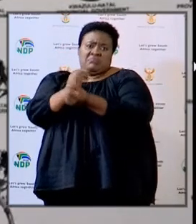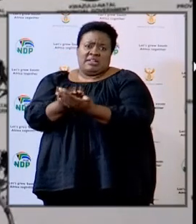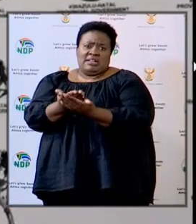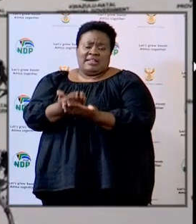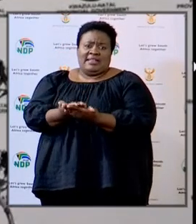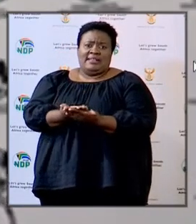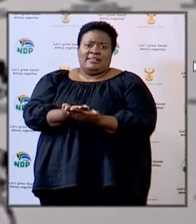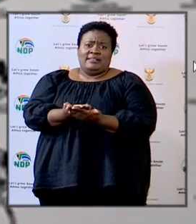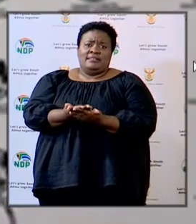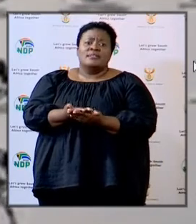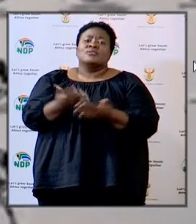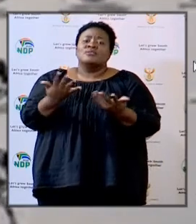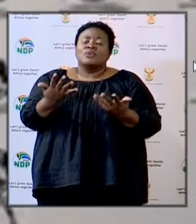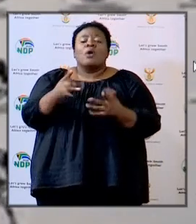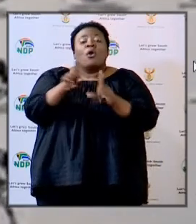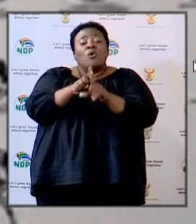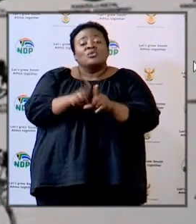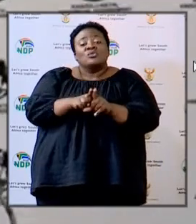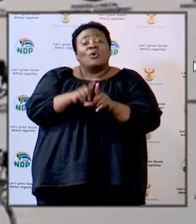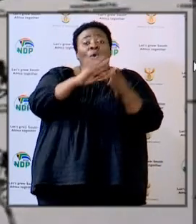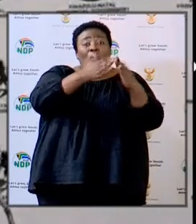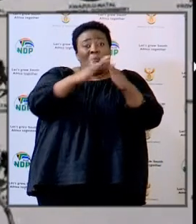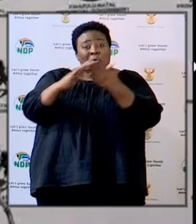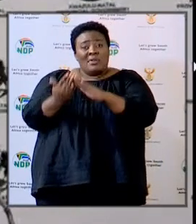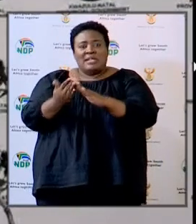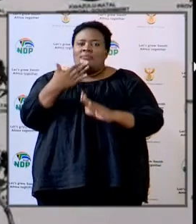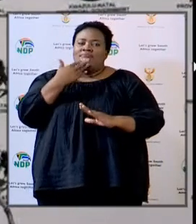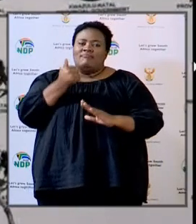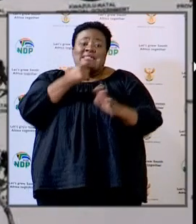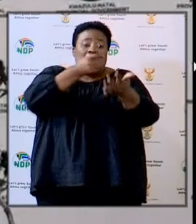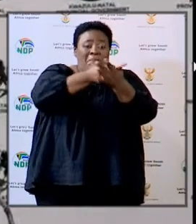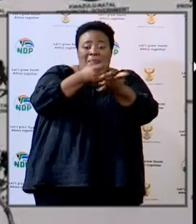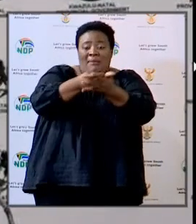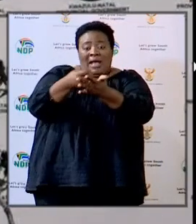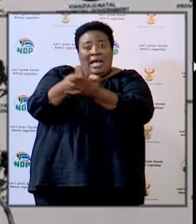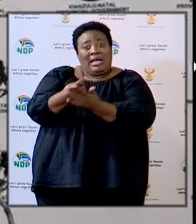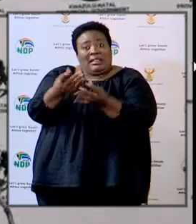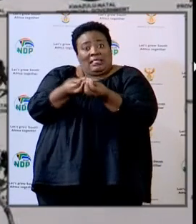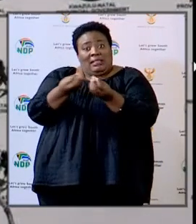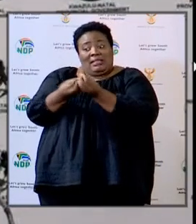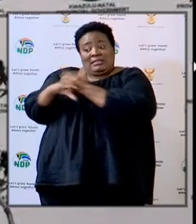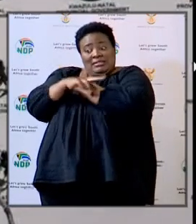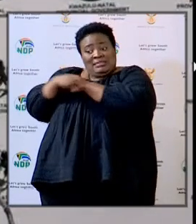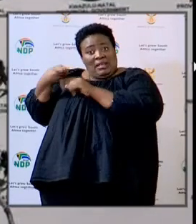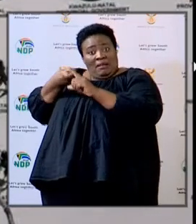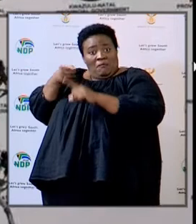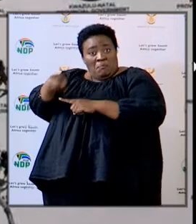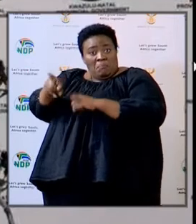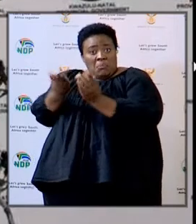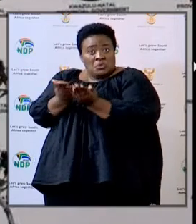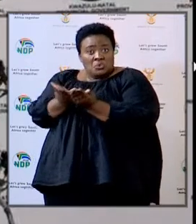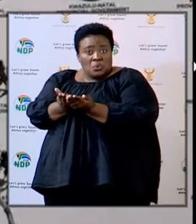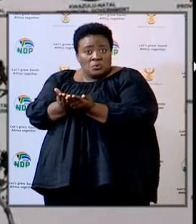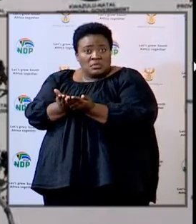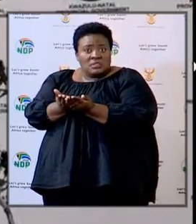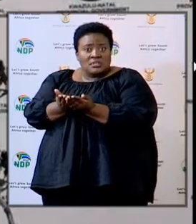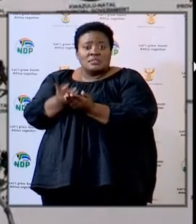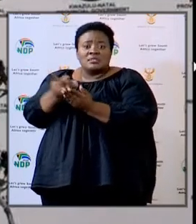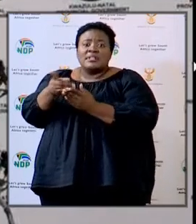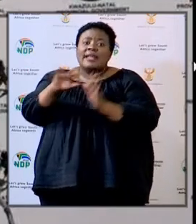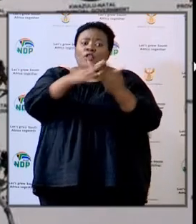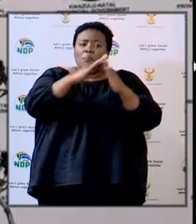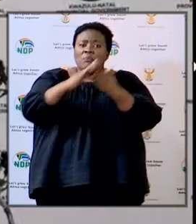stop being a market of stolen properties because these things that get stolen from our schools they get sold to